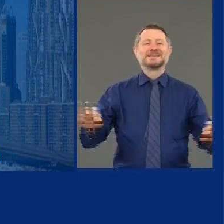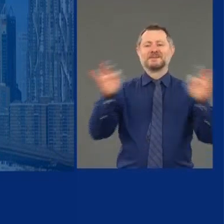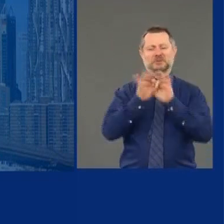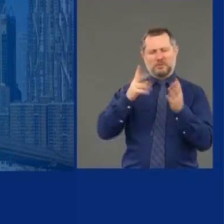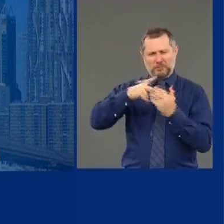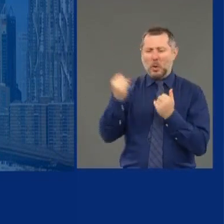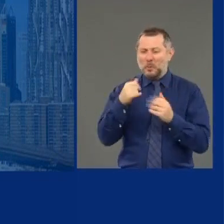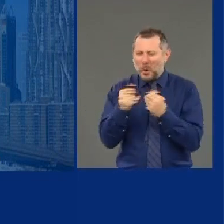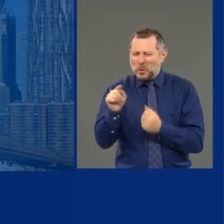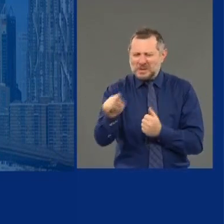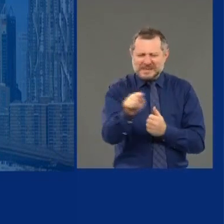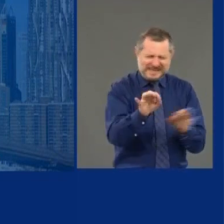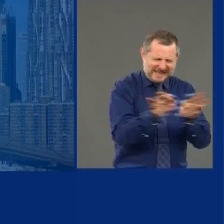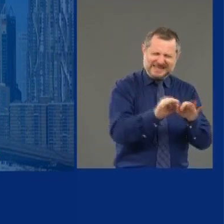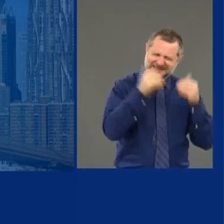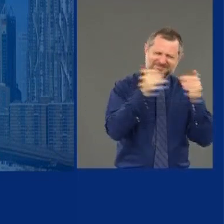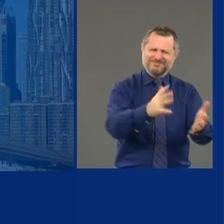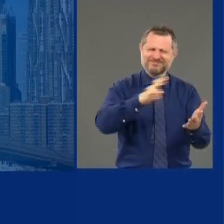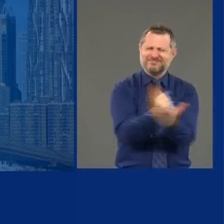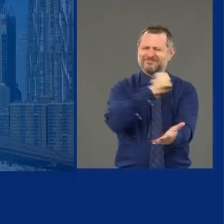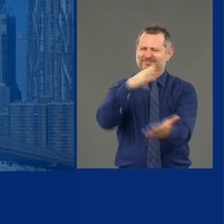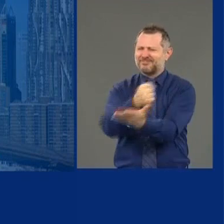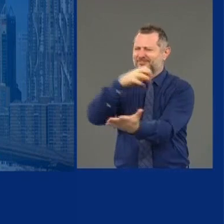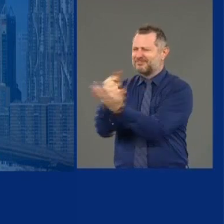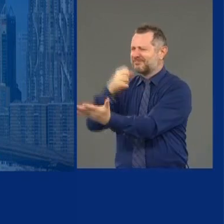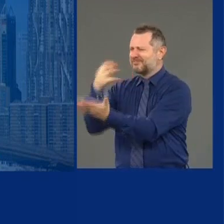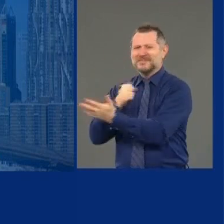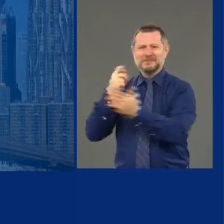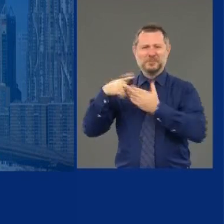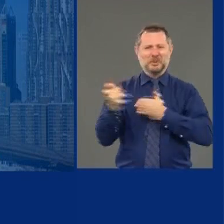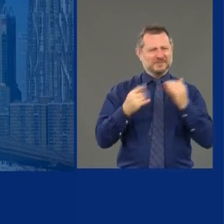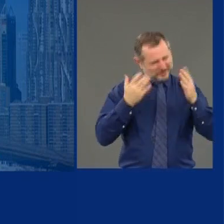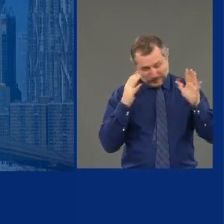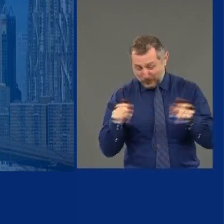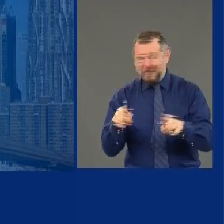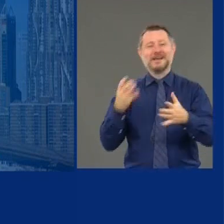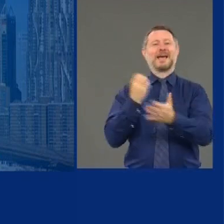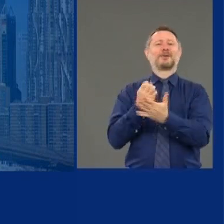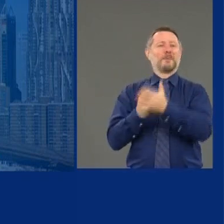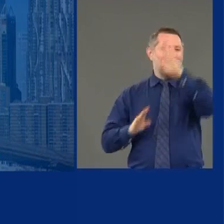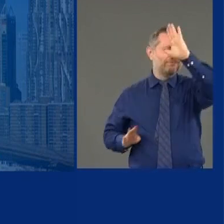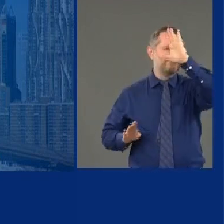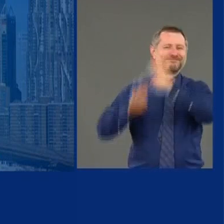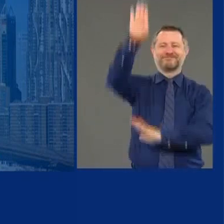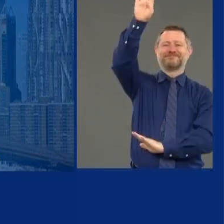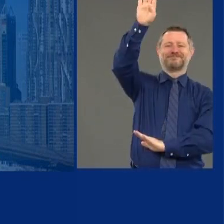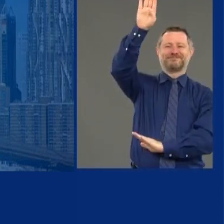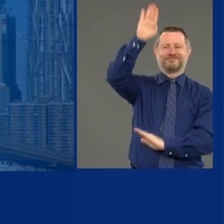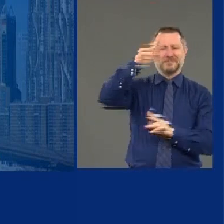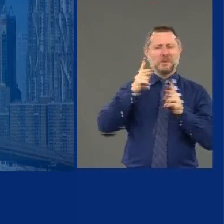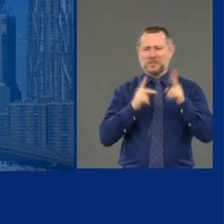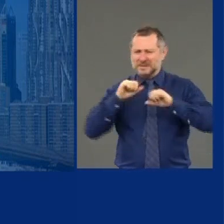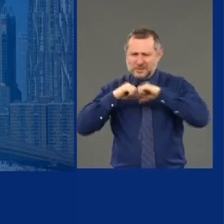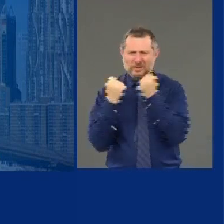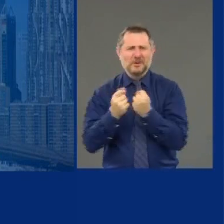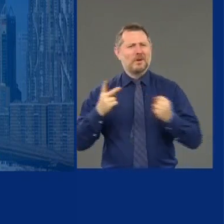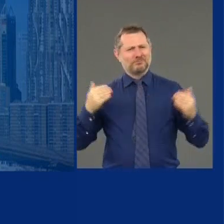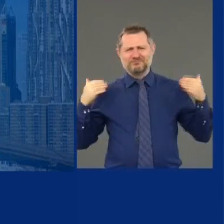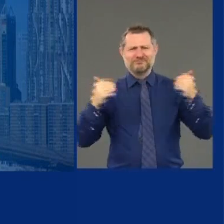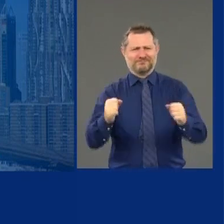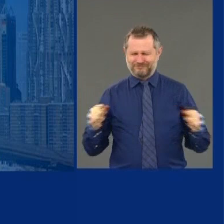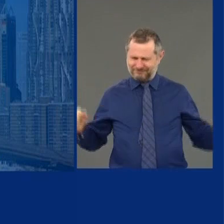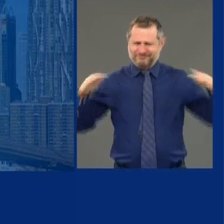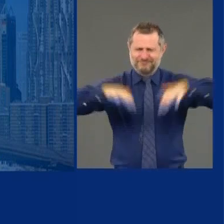jobs. Let's re-energize this economy. Let's re-energize society. We've all been